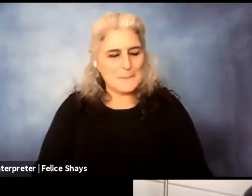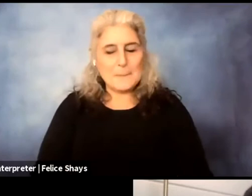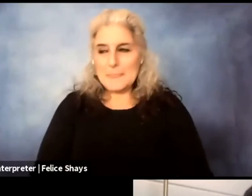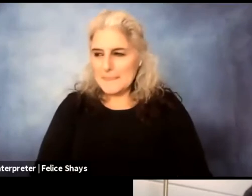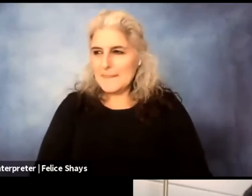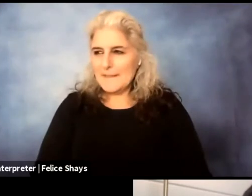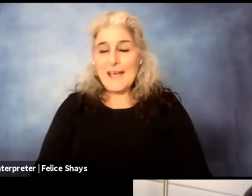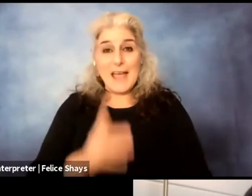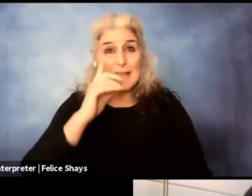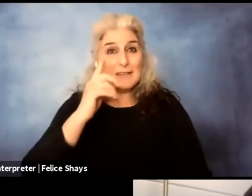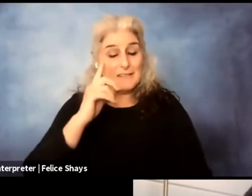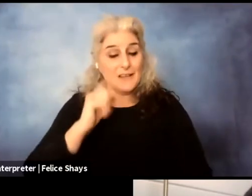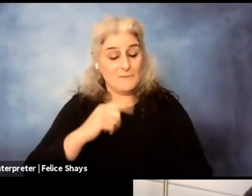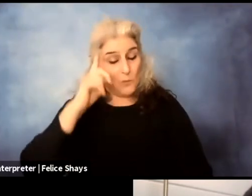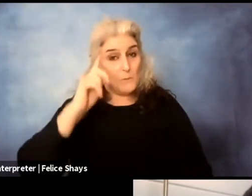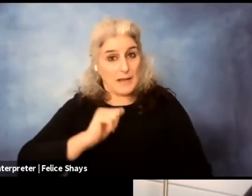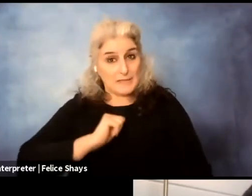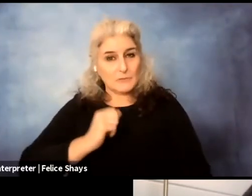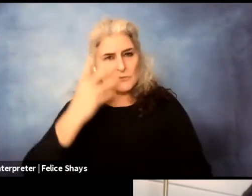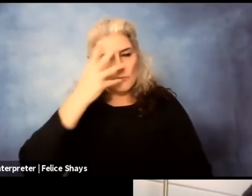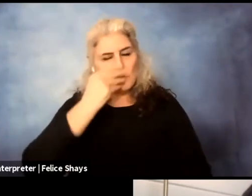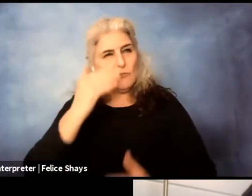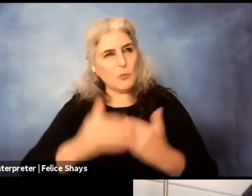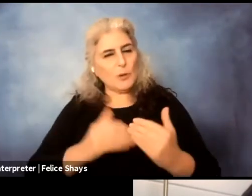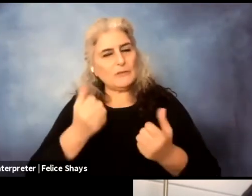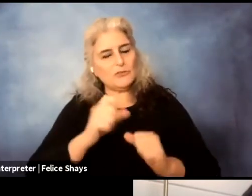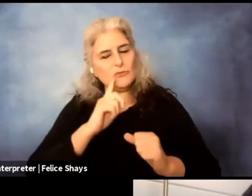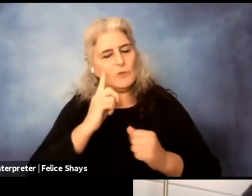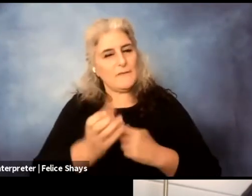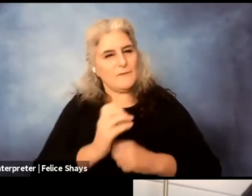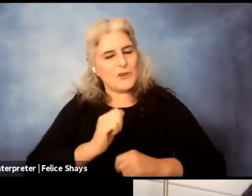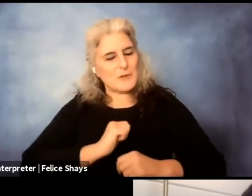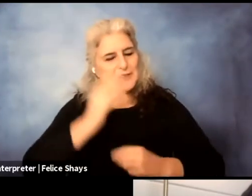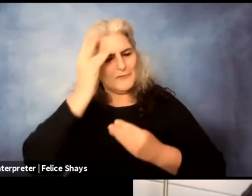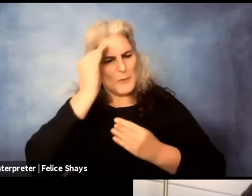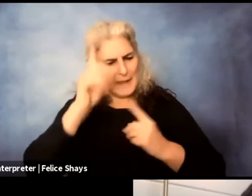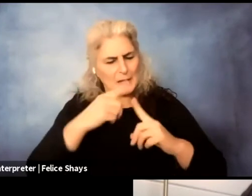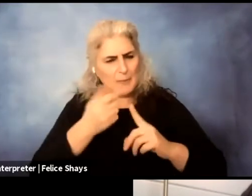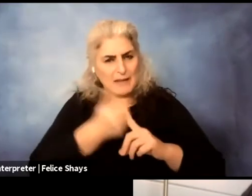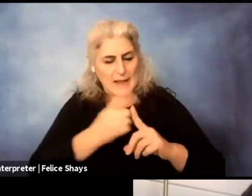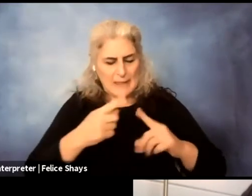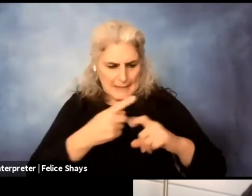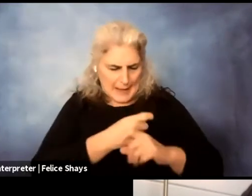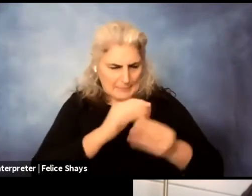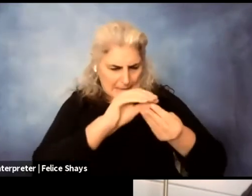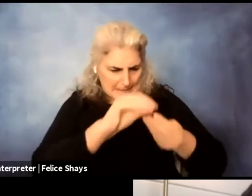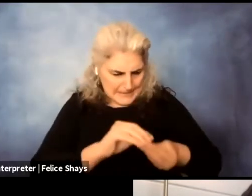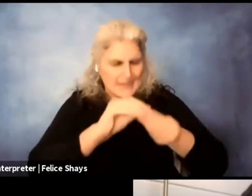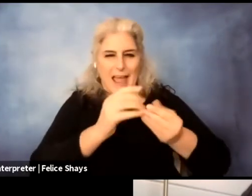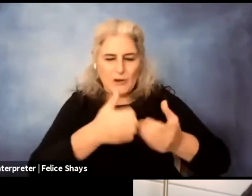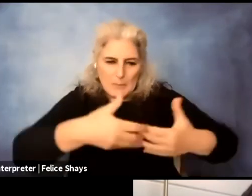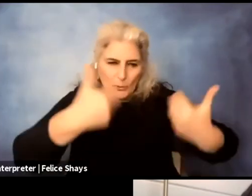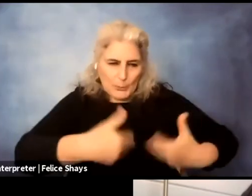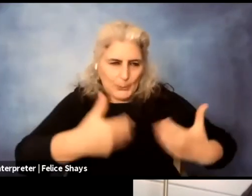beautiful process for myself to, to kind of like go through that and think, think through that, um, in a hard way and